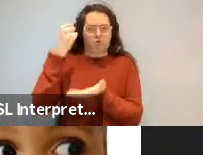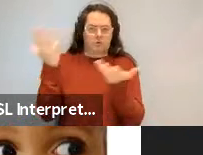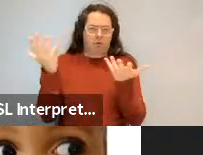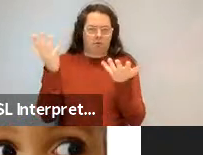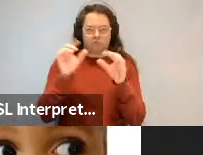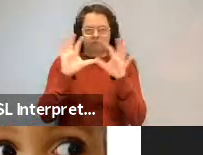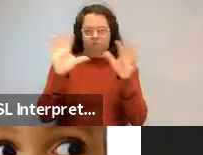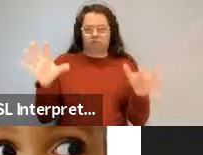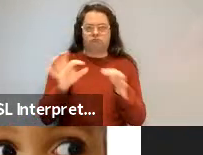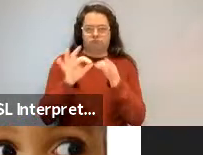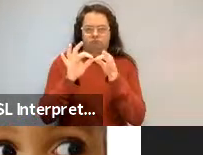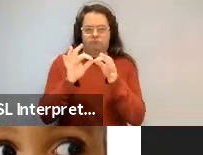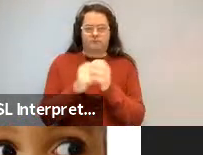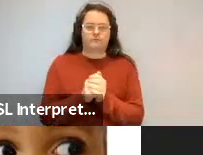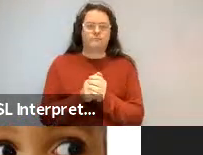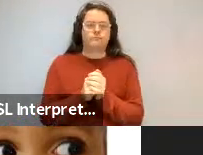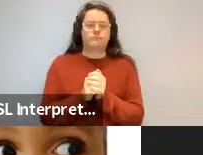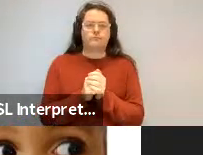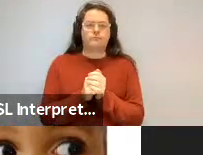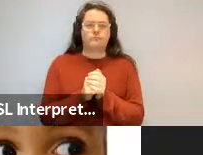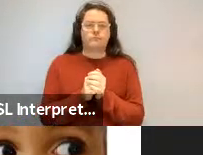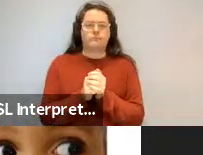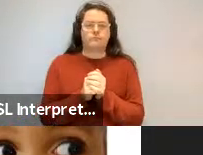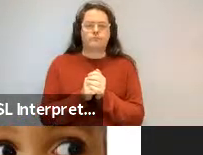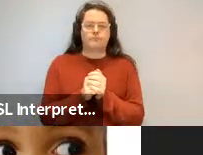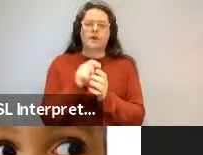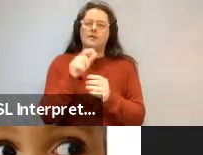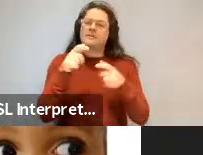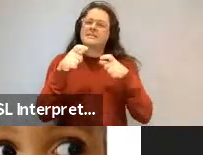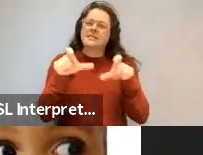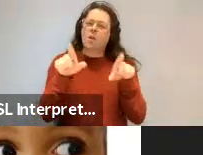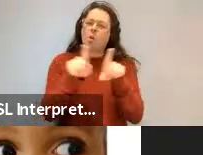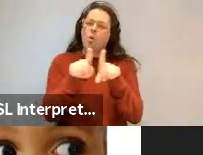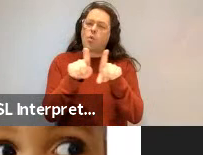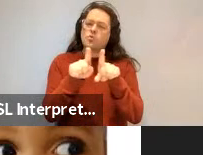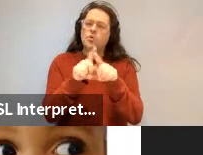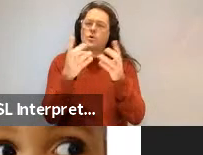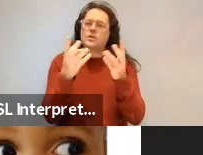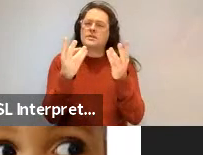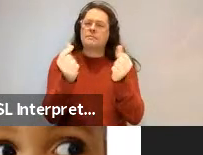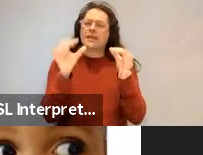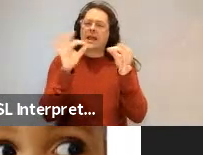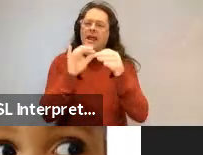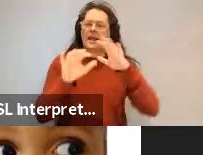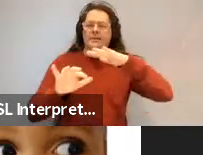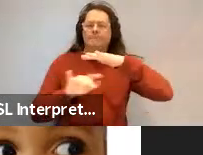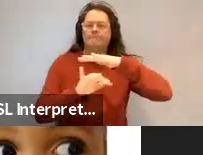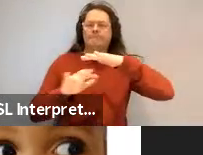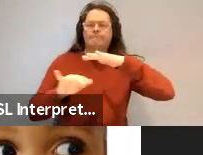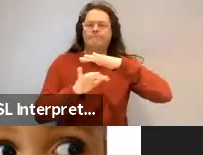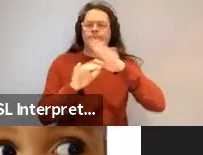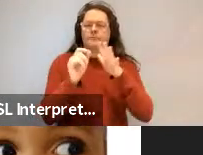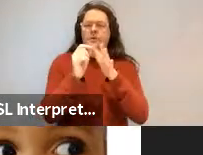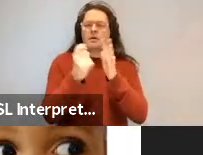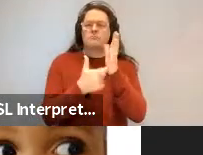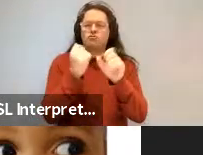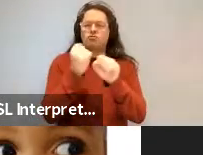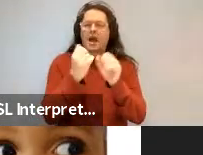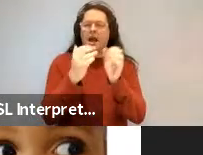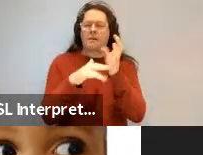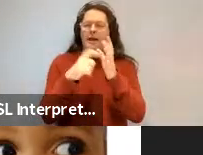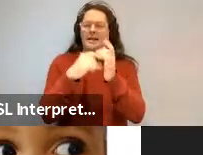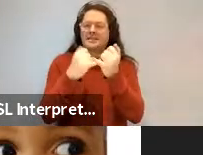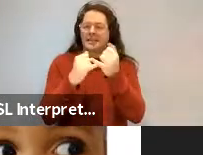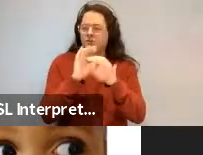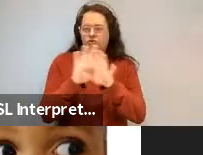But, you know, I think there's something about the pragmatics of this that, that does this without appealing to any constituent structure at all. So